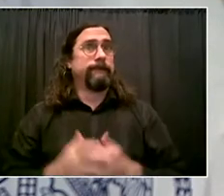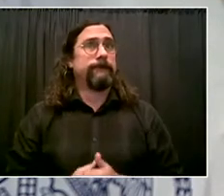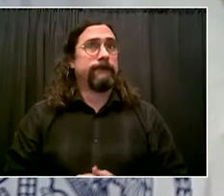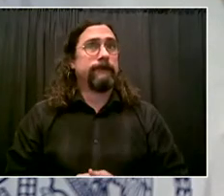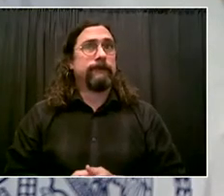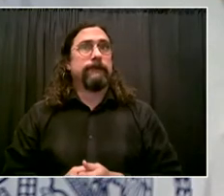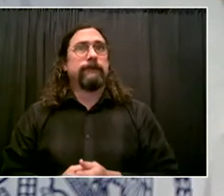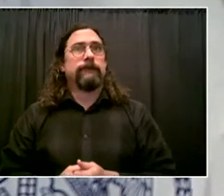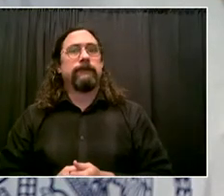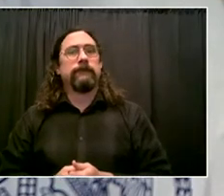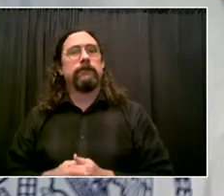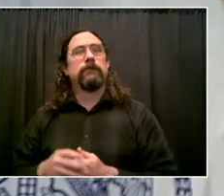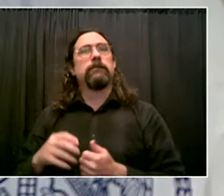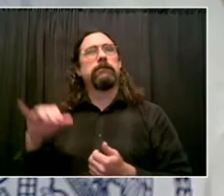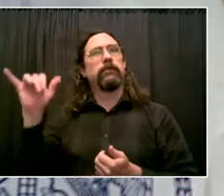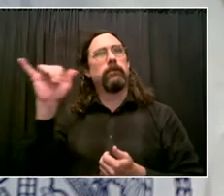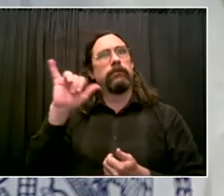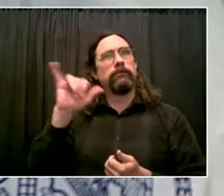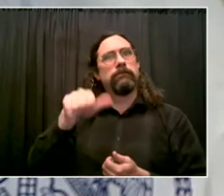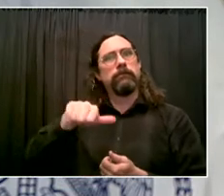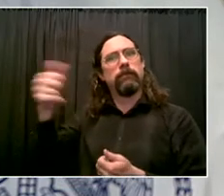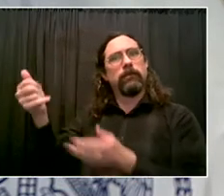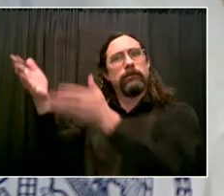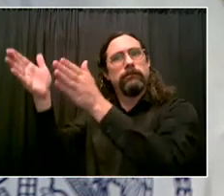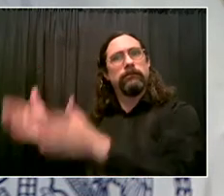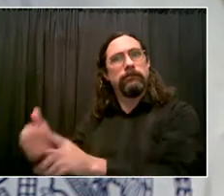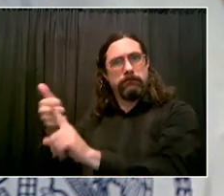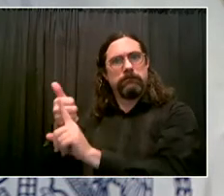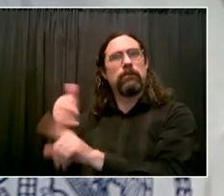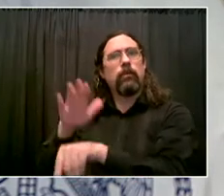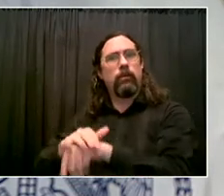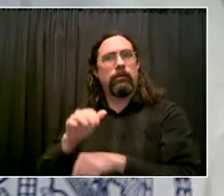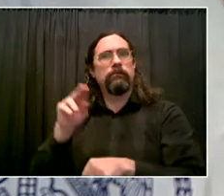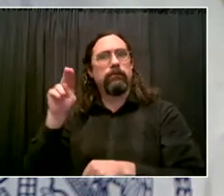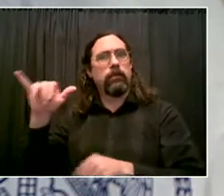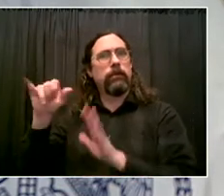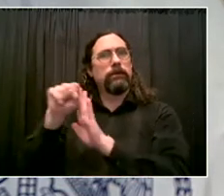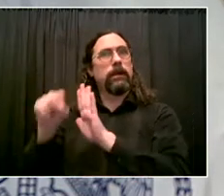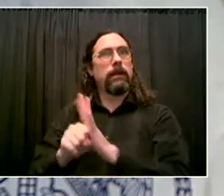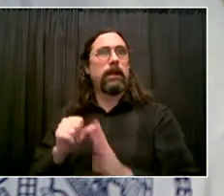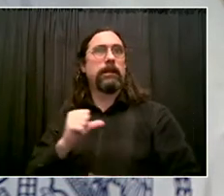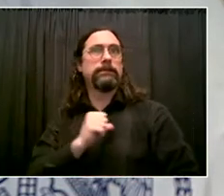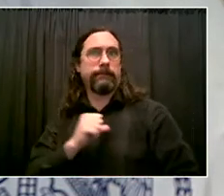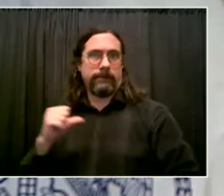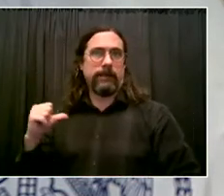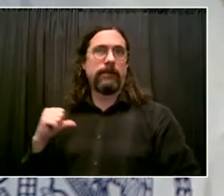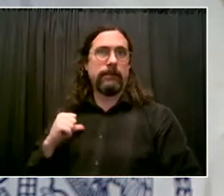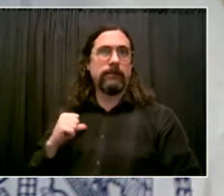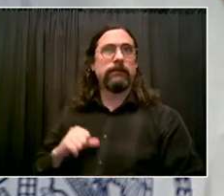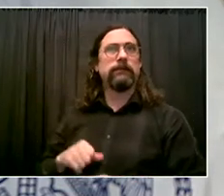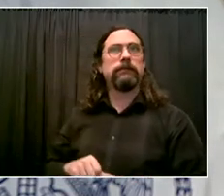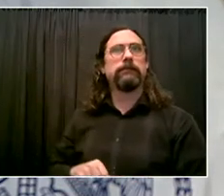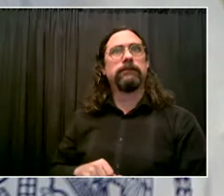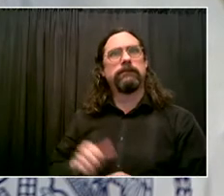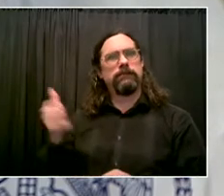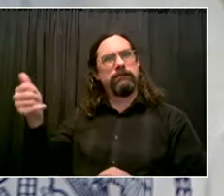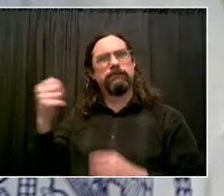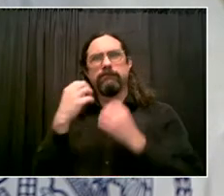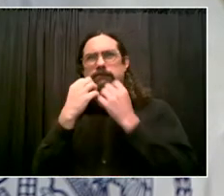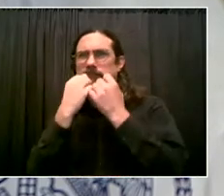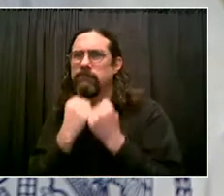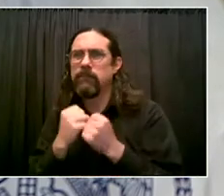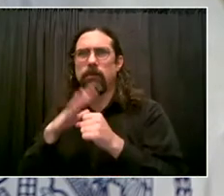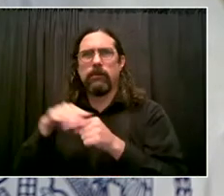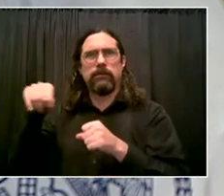how important it is to help people come back the right way. If we're going to do rehabilitation, we have to do it the right way. But it